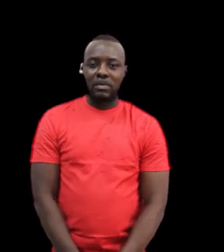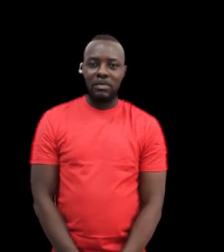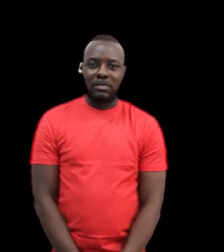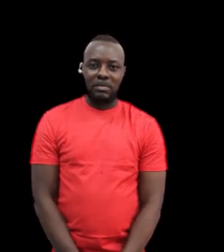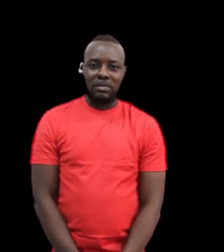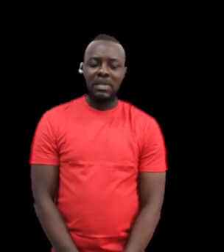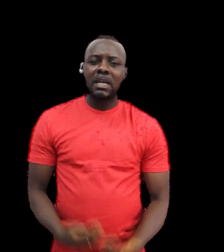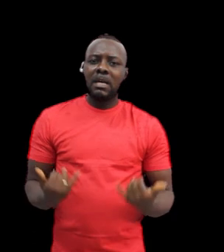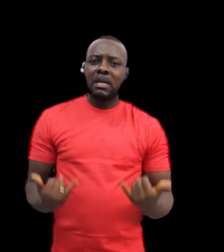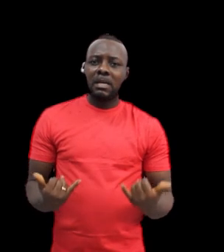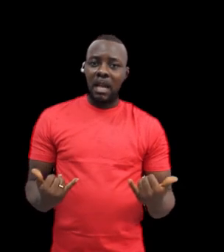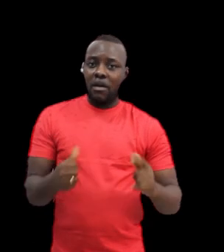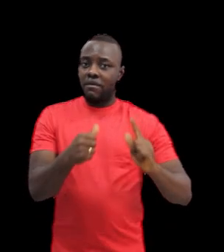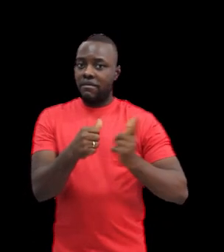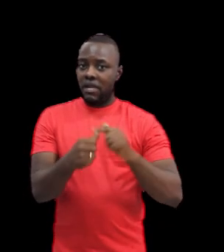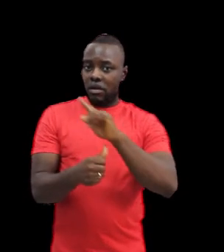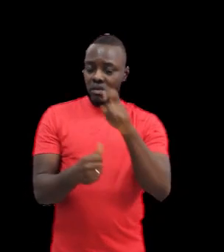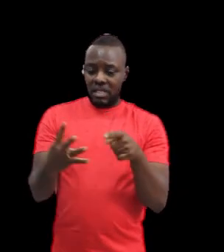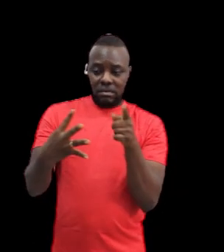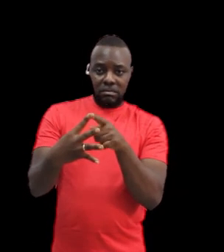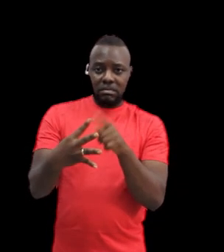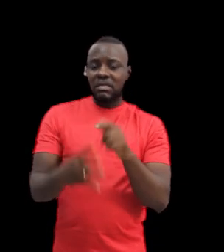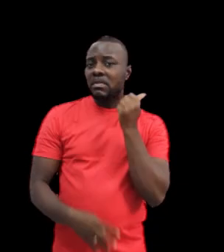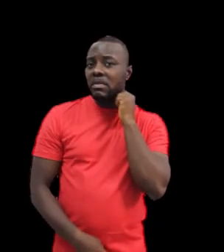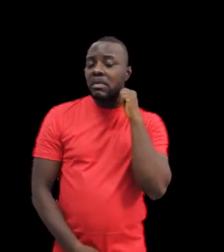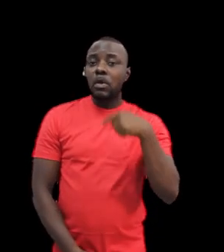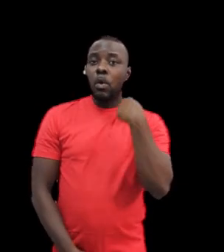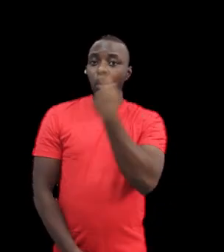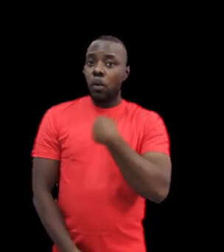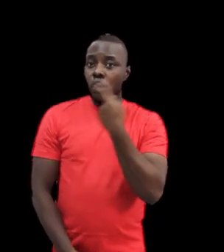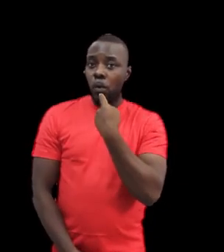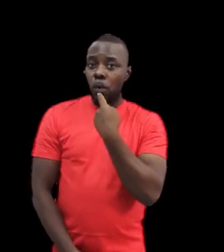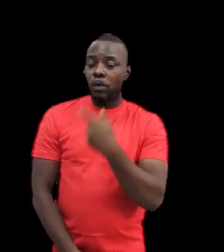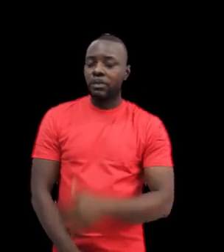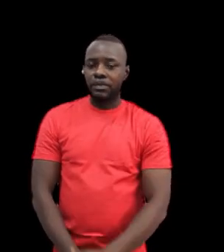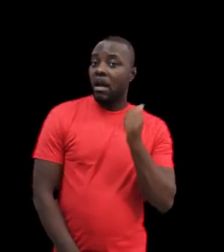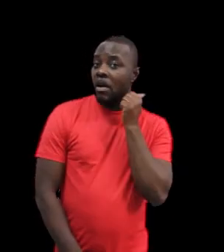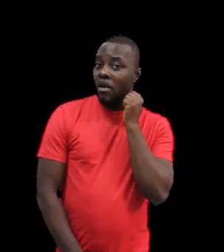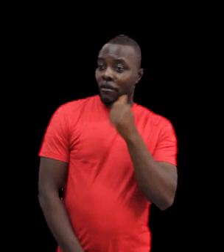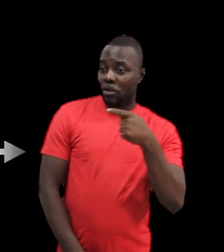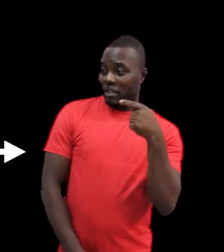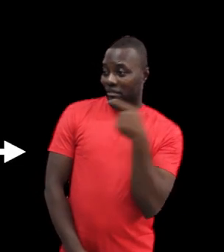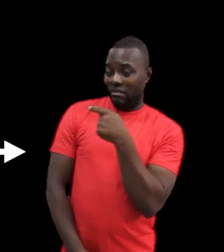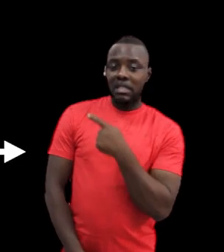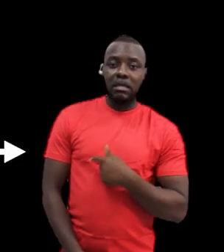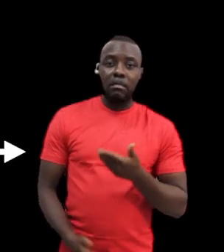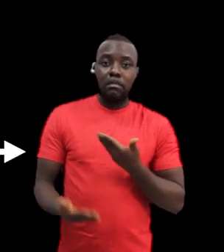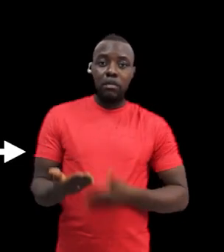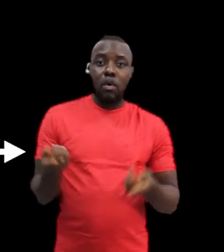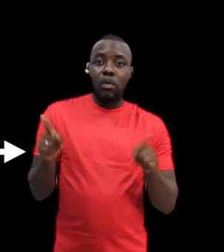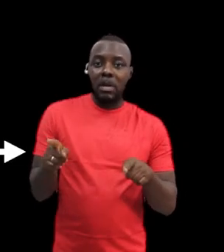These are the questions we will explore in our presentation. First, who was Foster? Foster was born